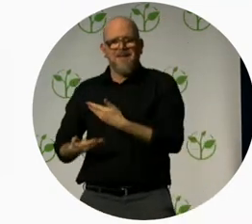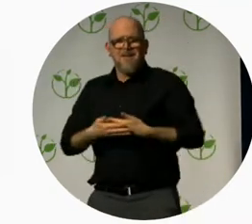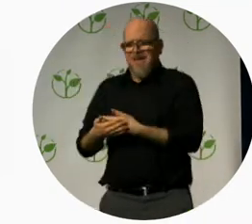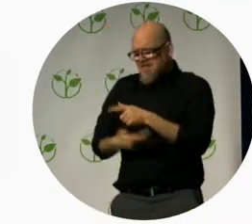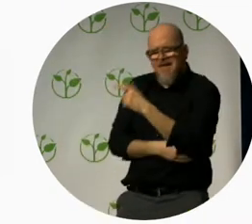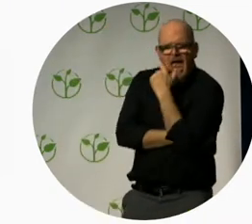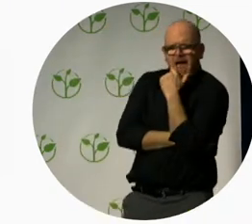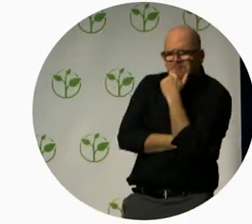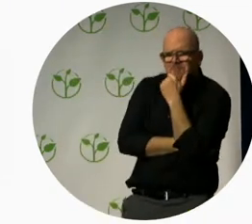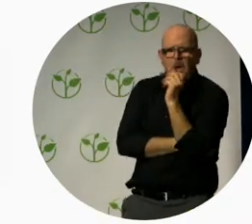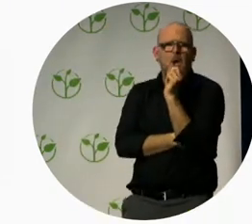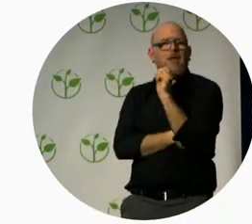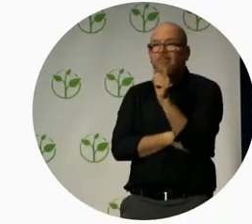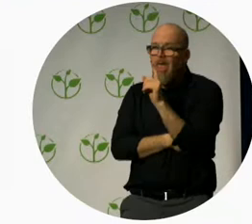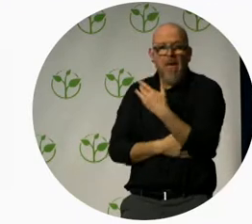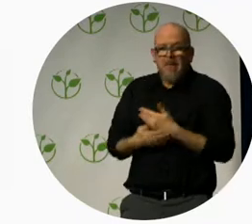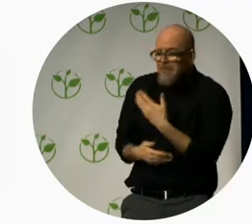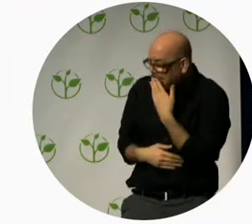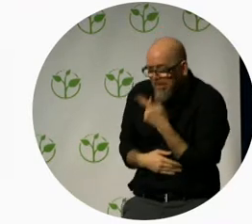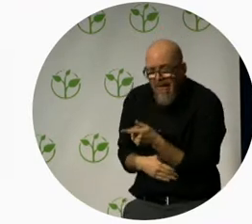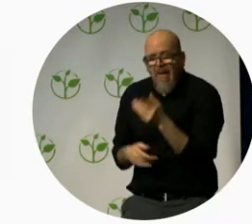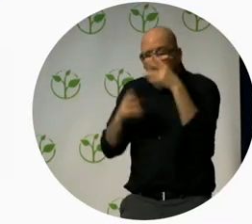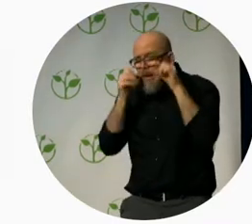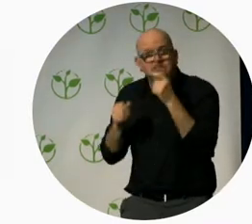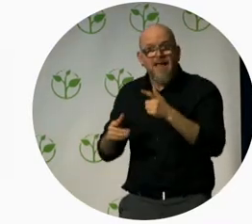deserves a warm fucking welcome.